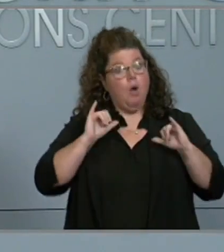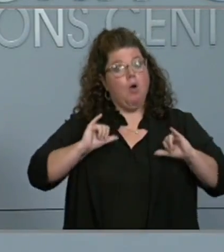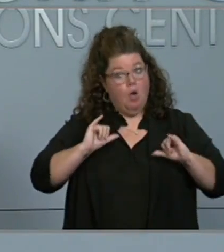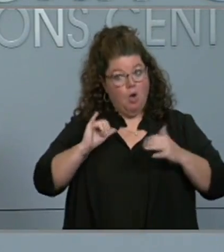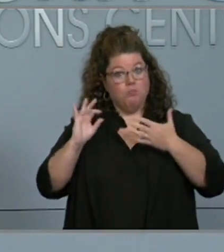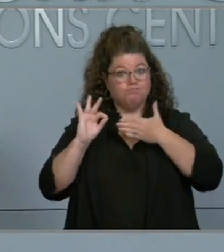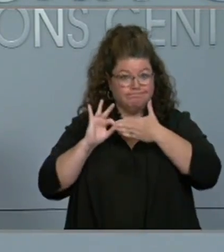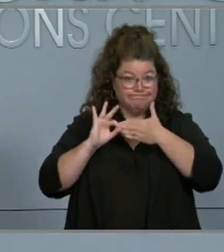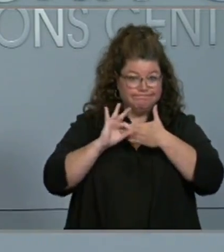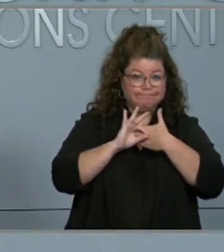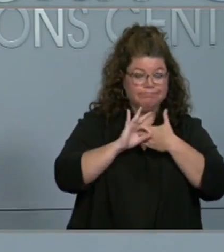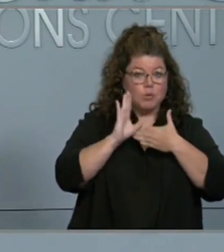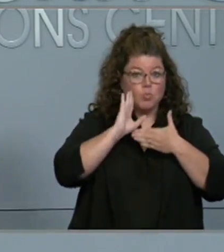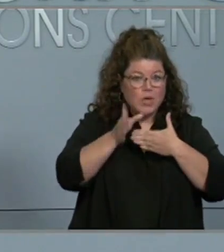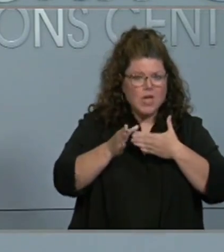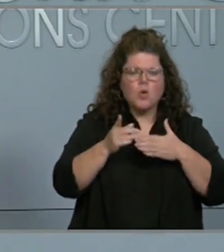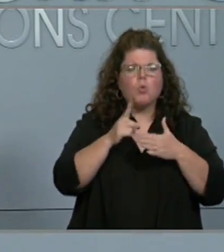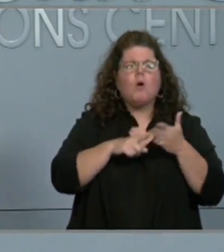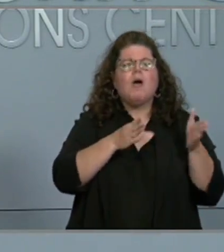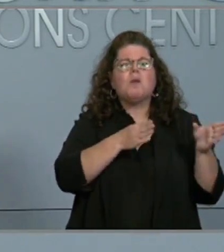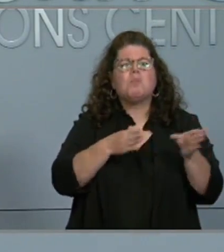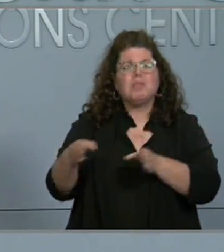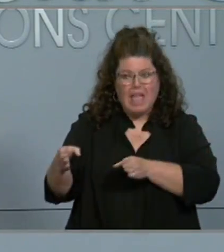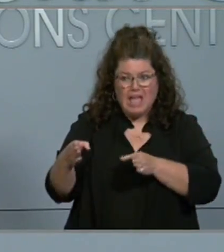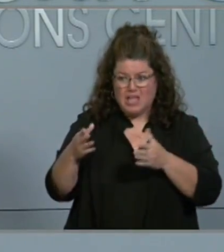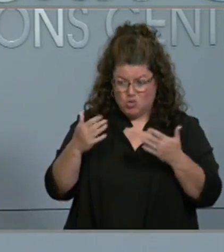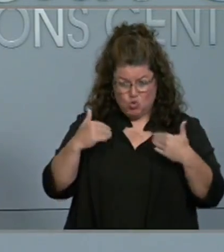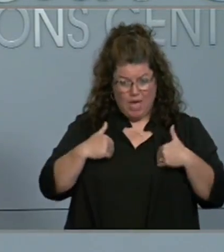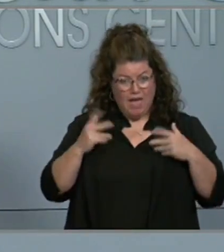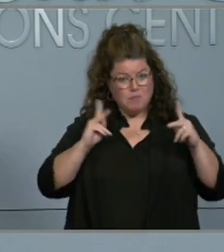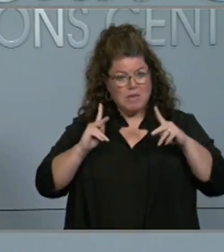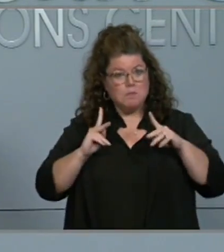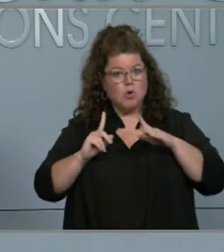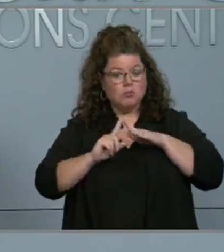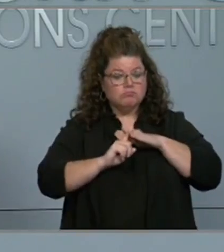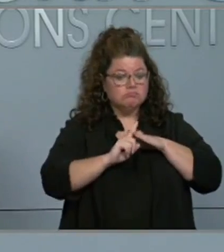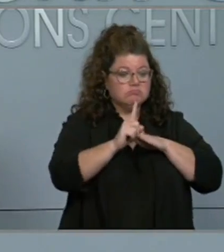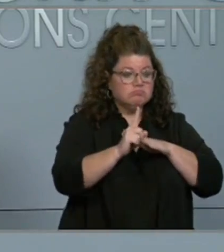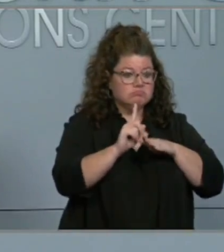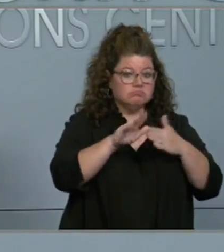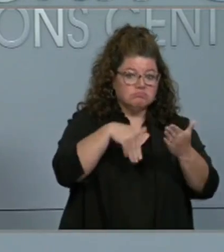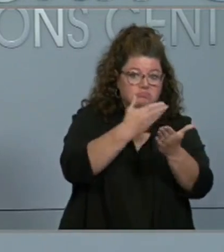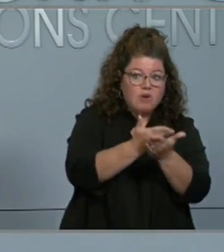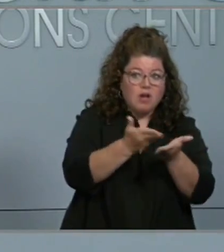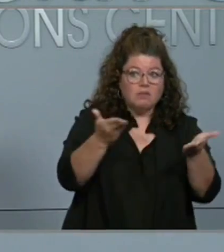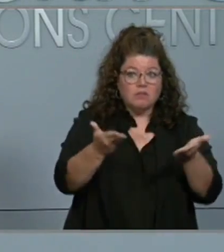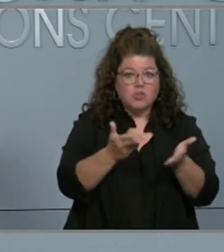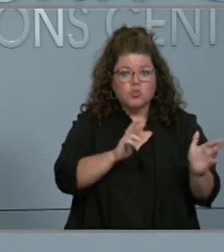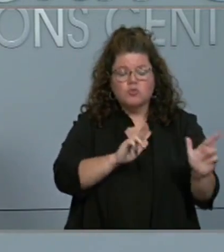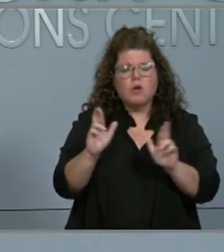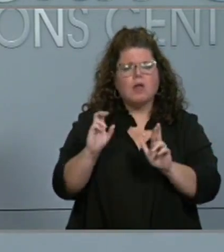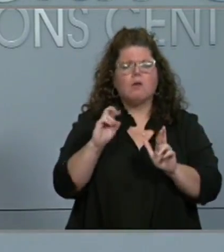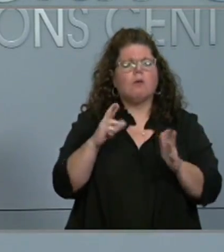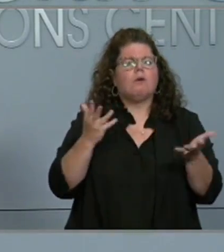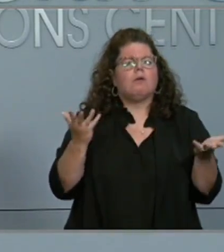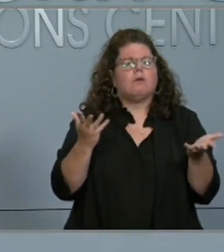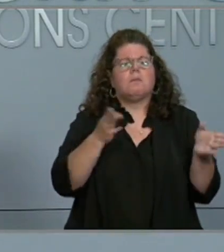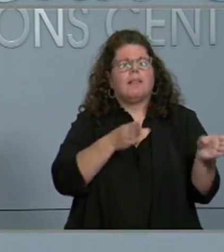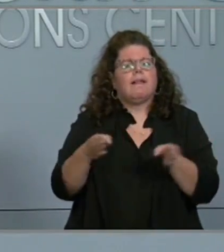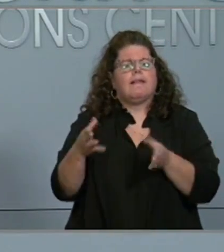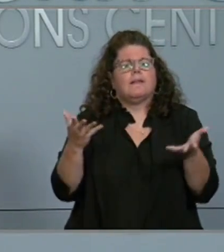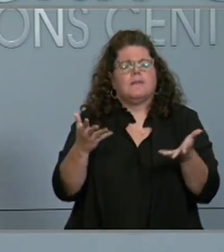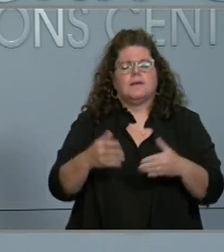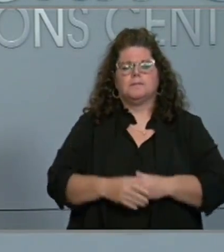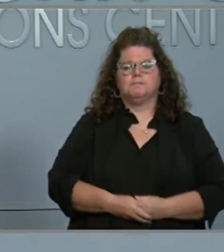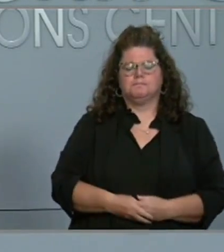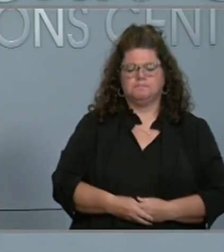plan for this area? Are you mobilizing, deploying perhaps more crews here now? Well, one of the things that